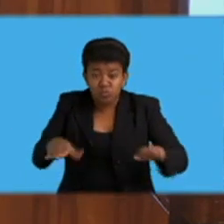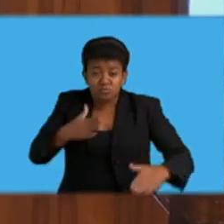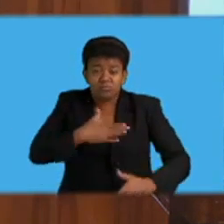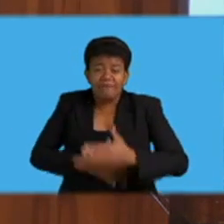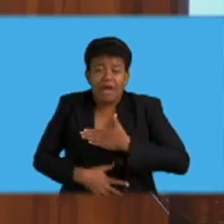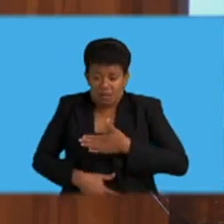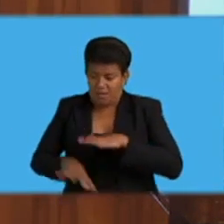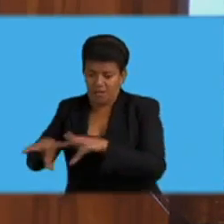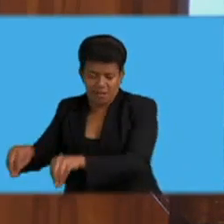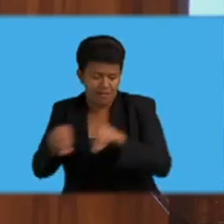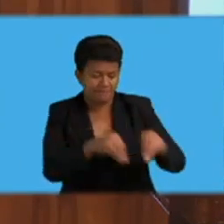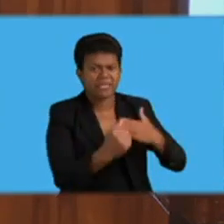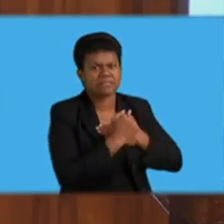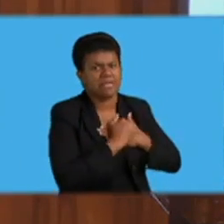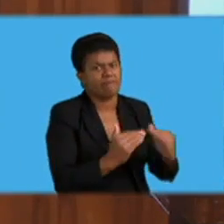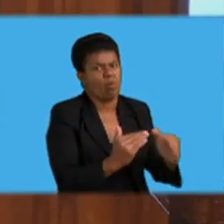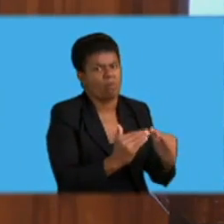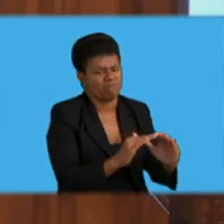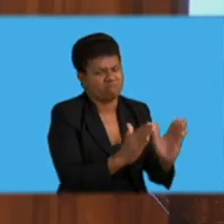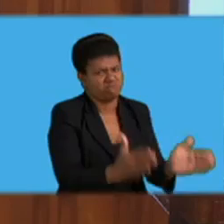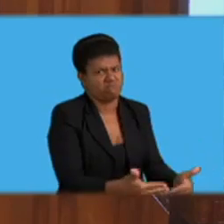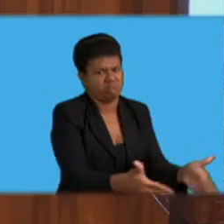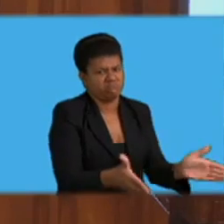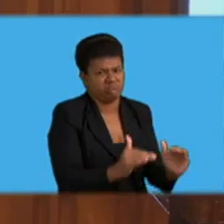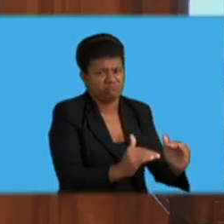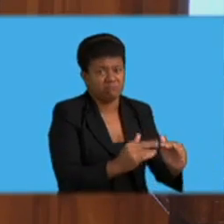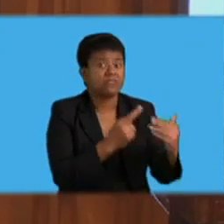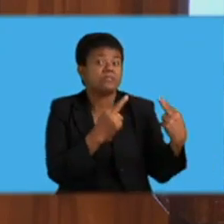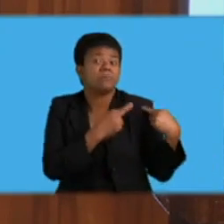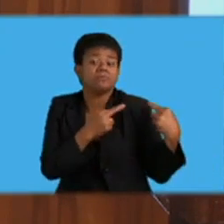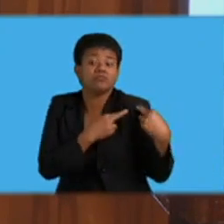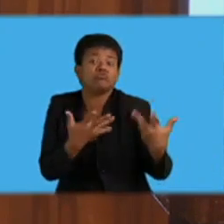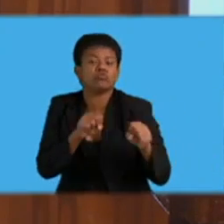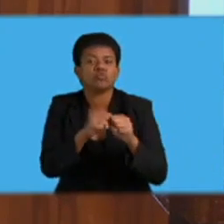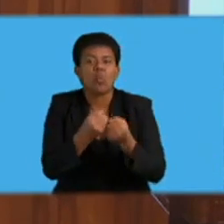safe housing by social welfare.